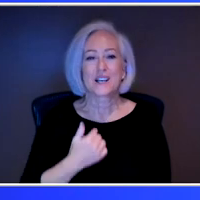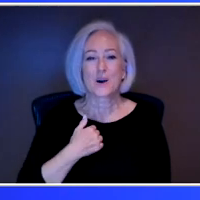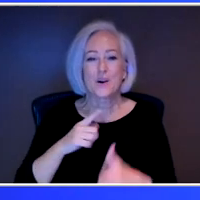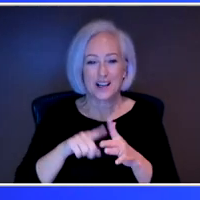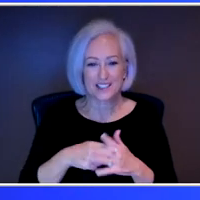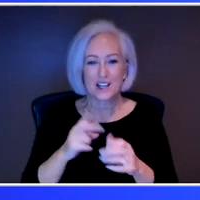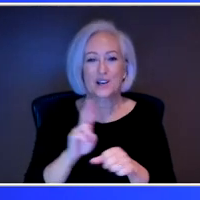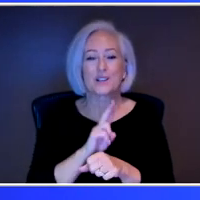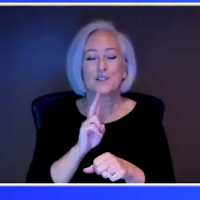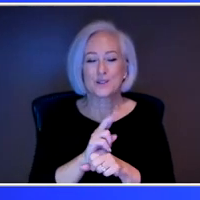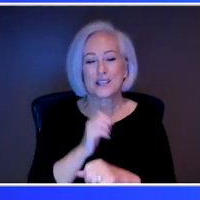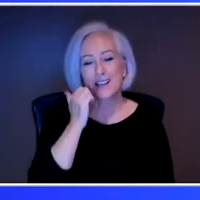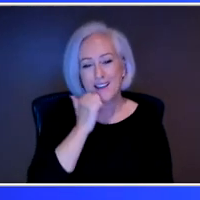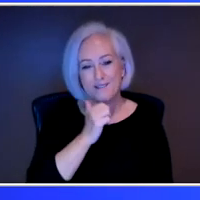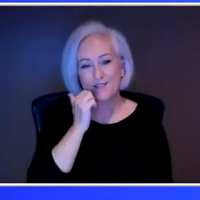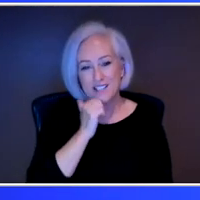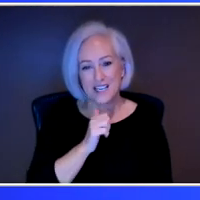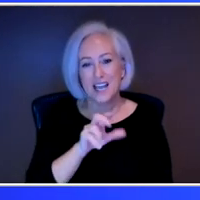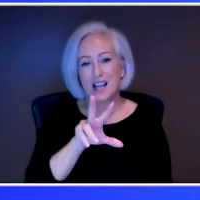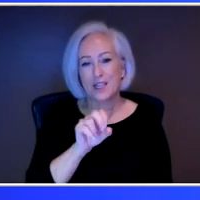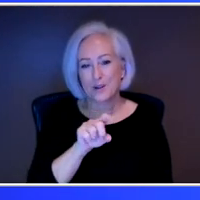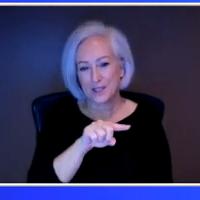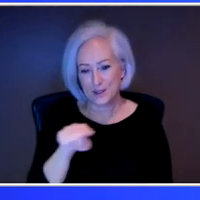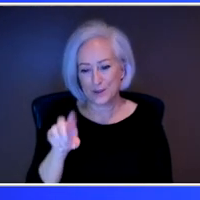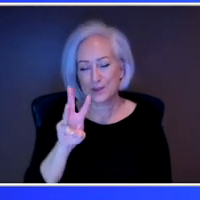about 30 to 60 minutes a day.